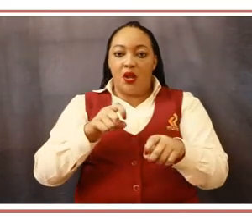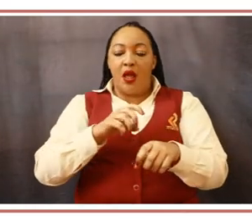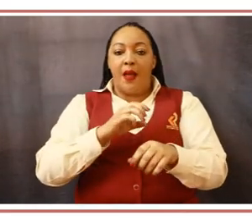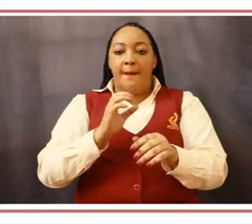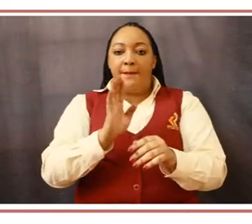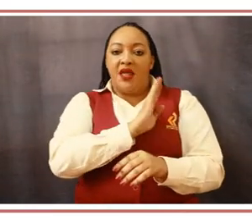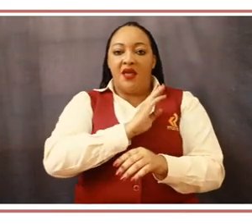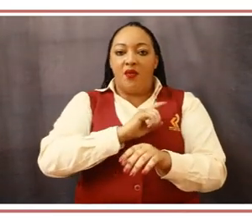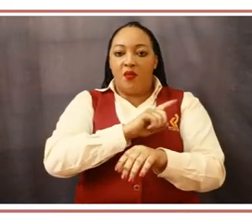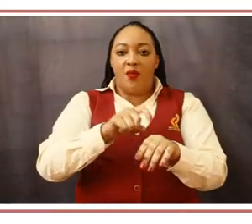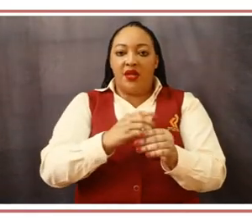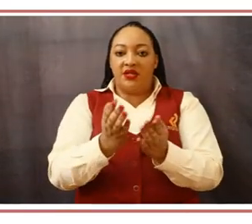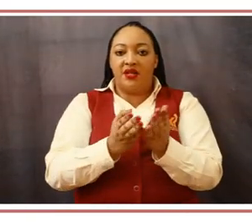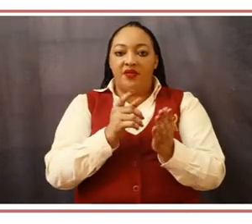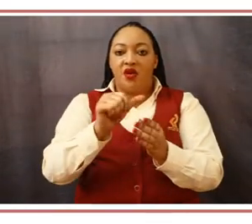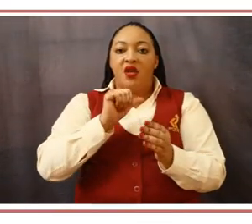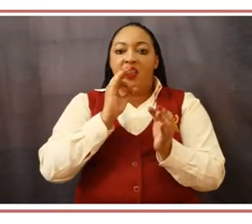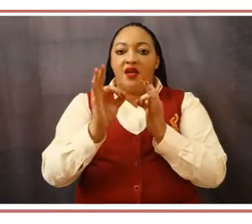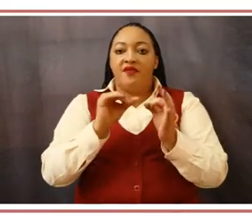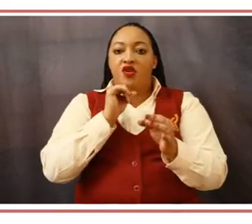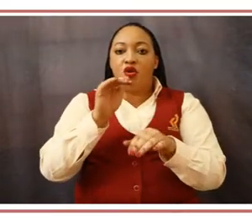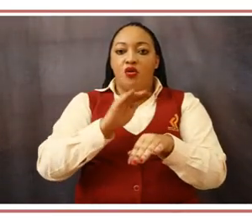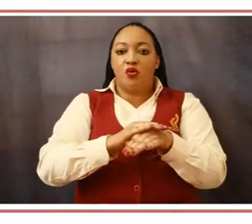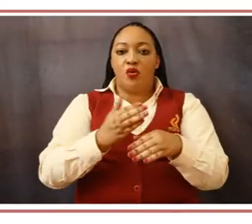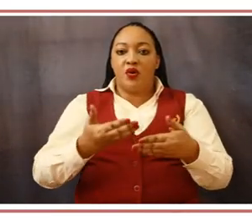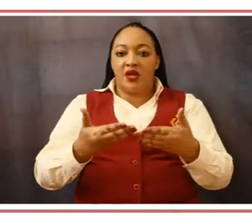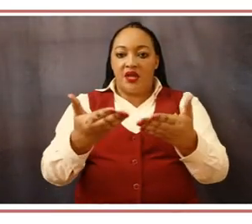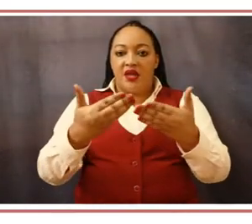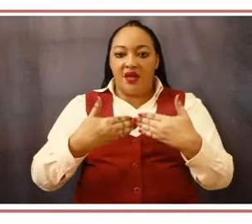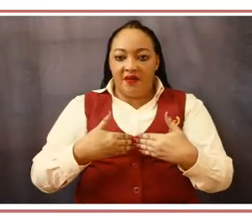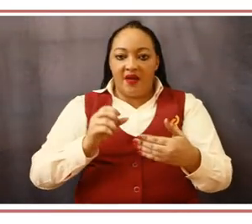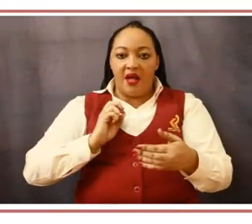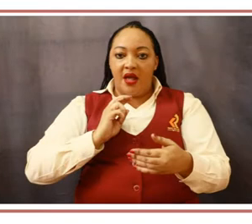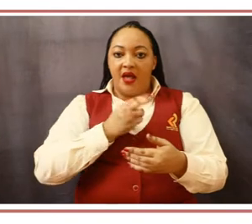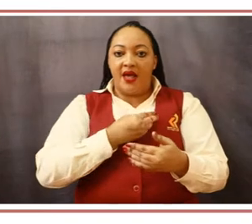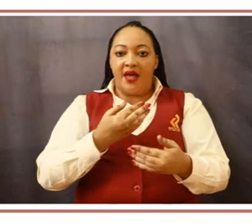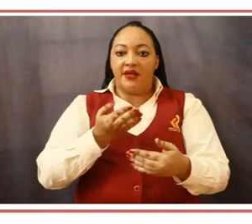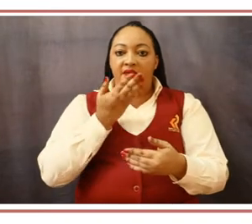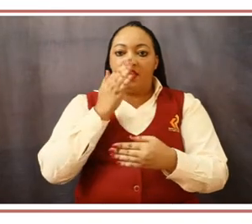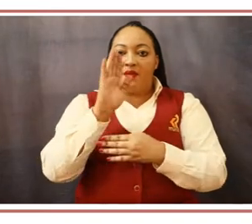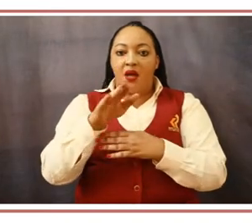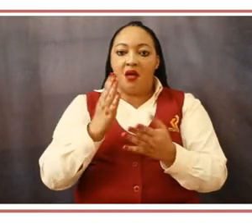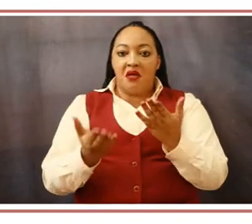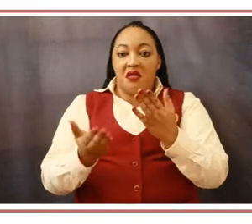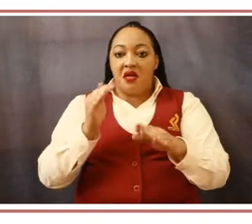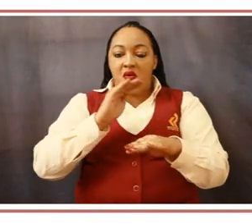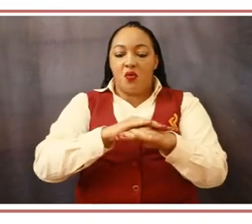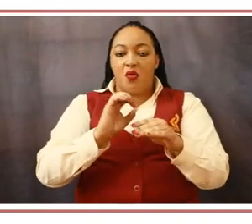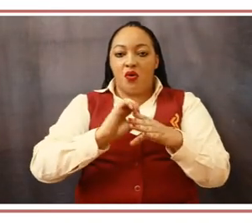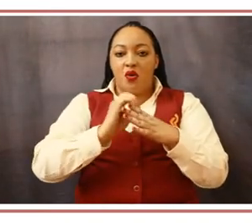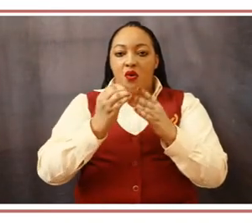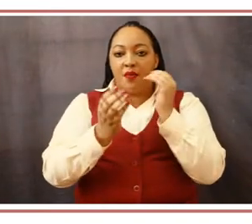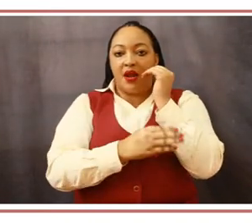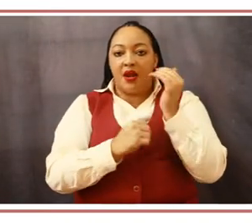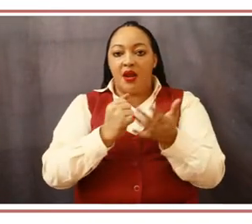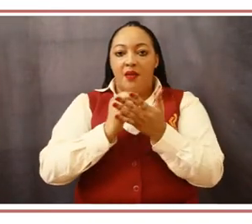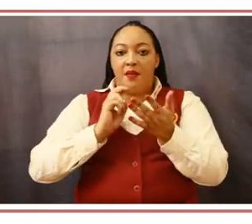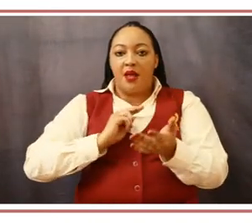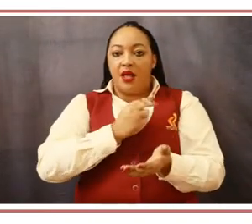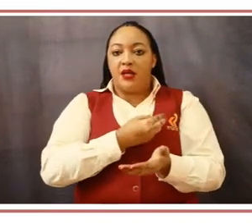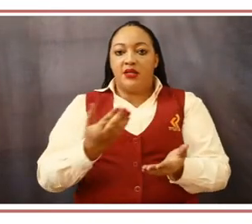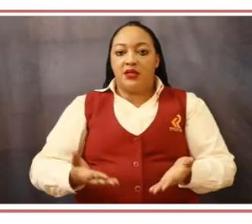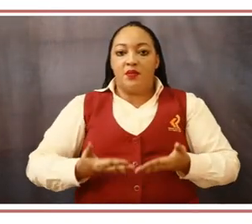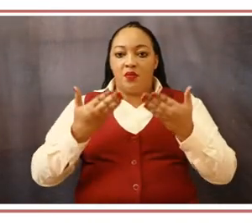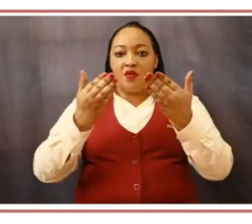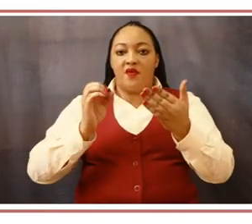Also, this Charter empowers you to provide us with feedback, including how you may help us achieve the standards we have set. Your comments